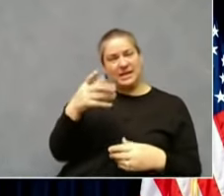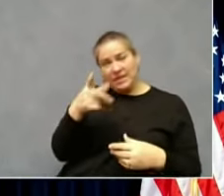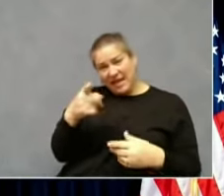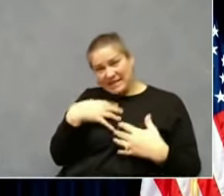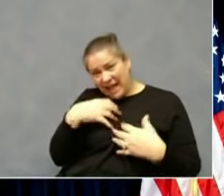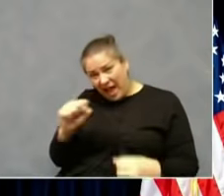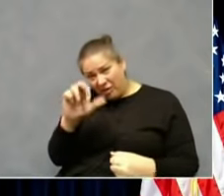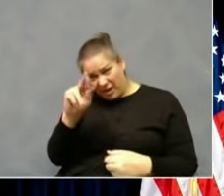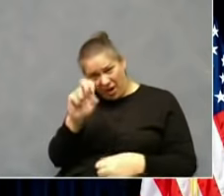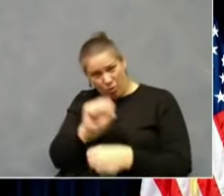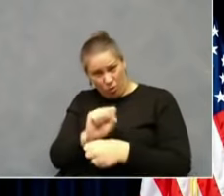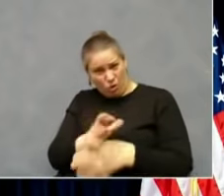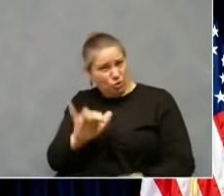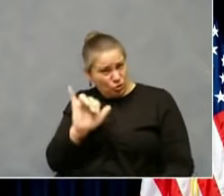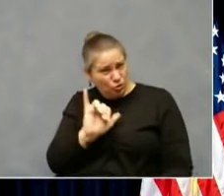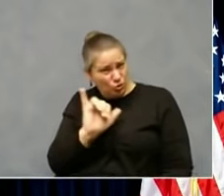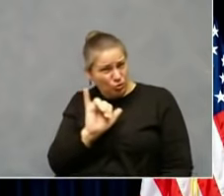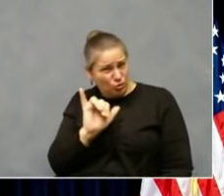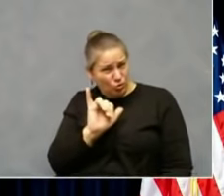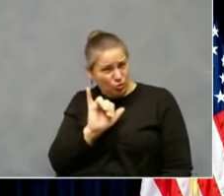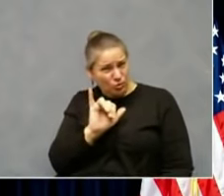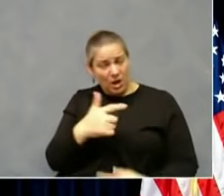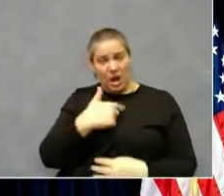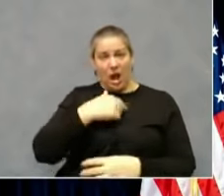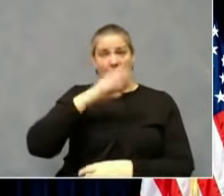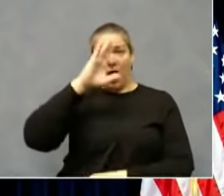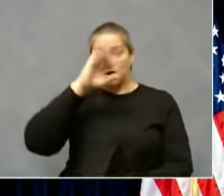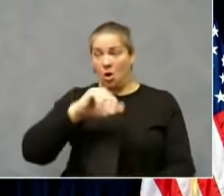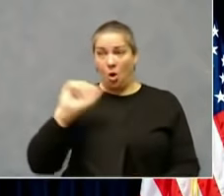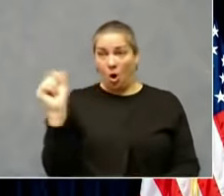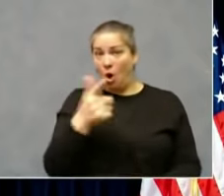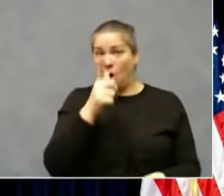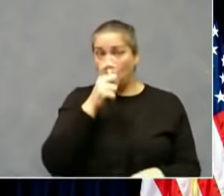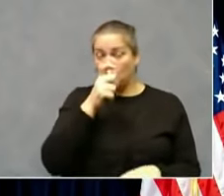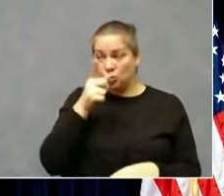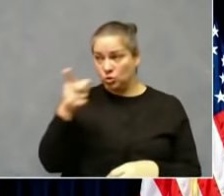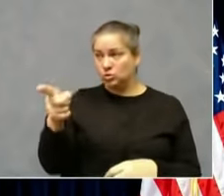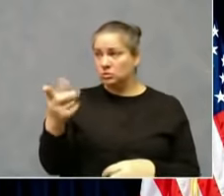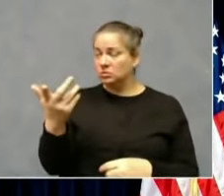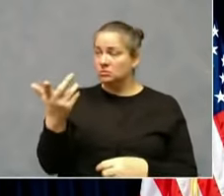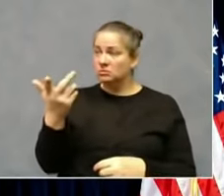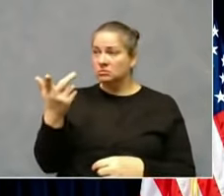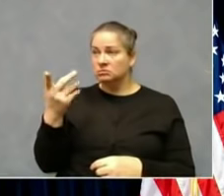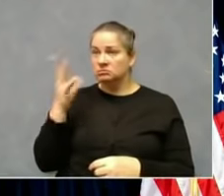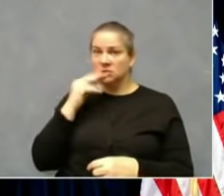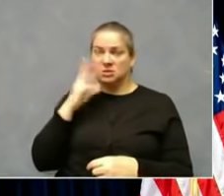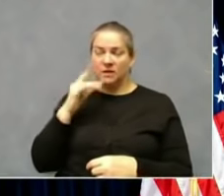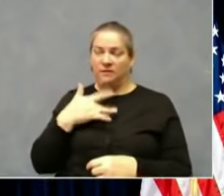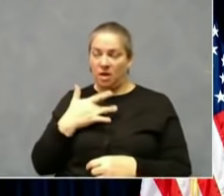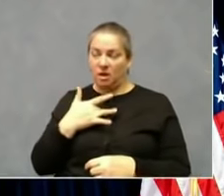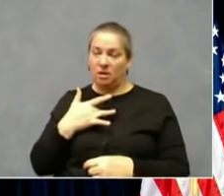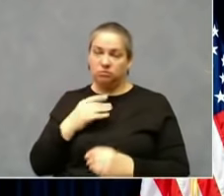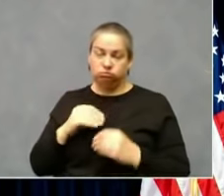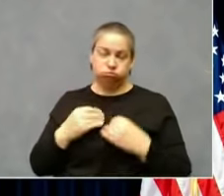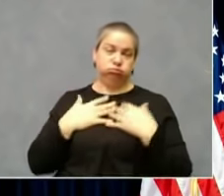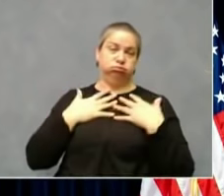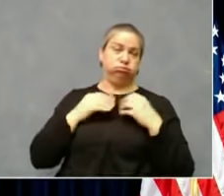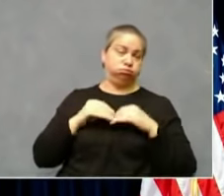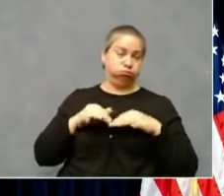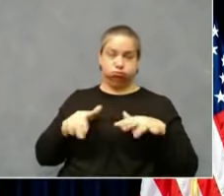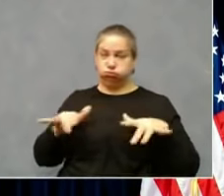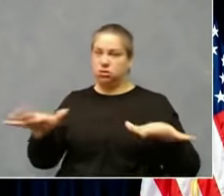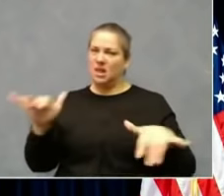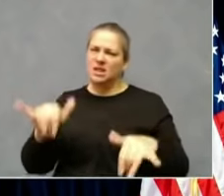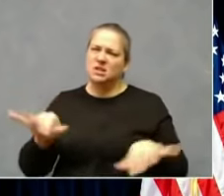And I know in every area that's getting hit hard. That is a critical worry. St. Elizabeth's has been a great